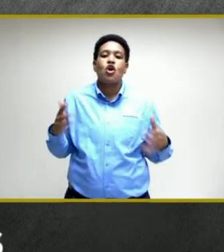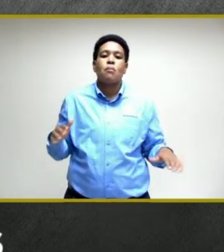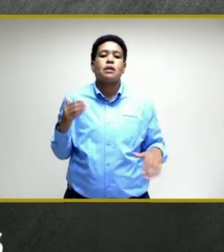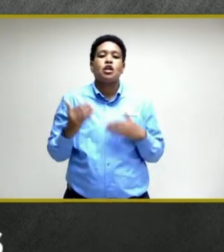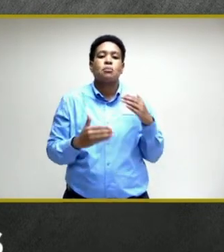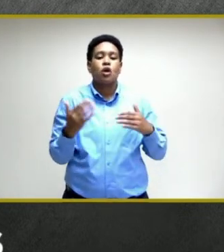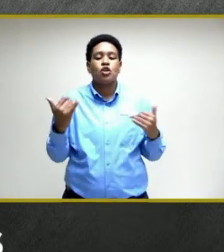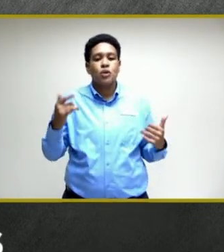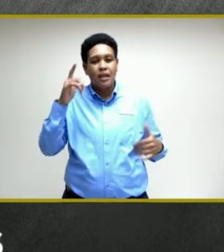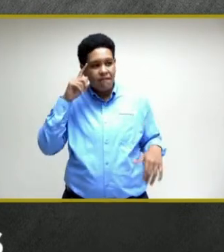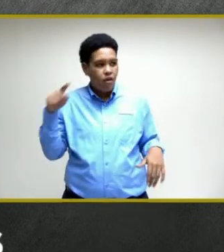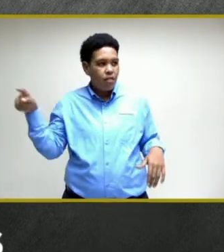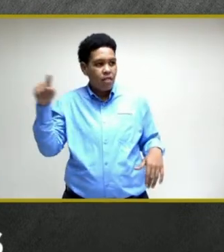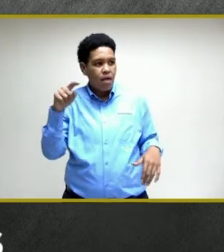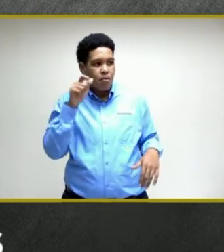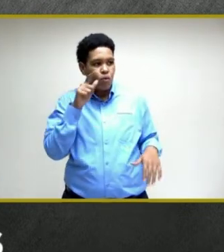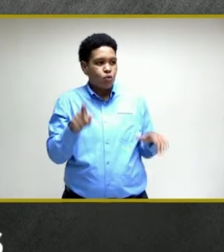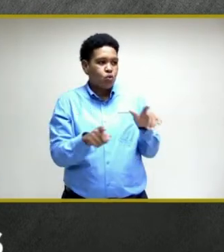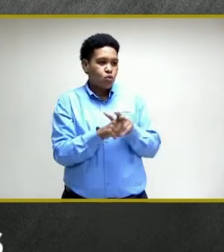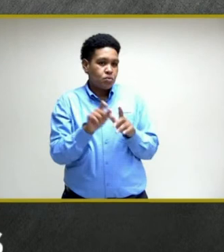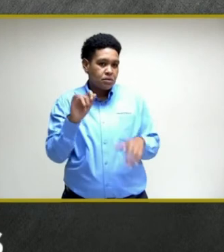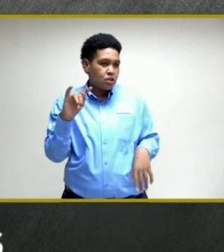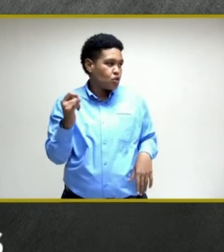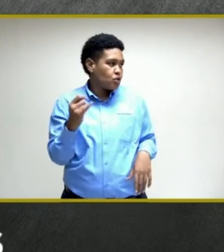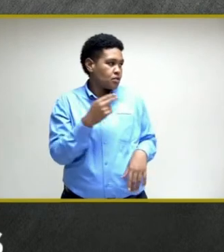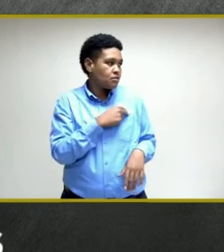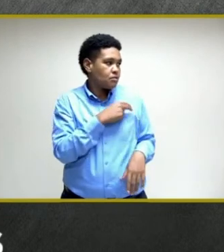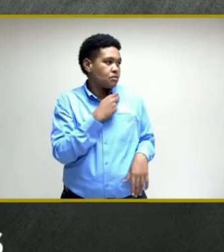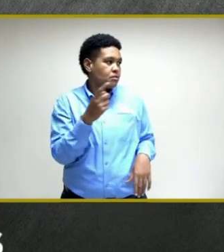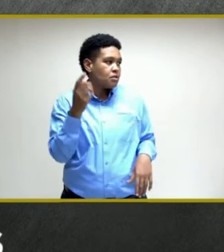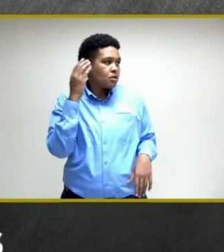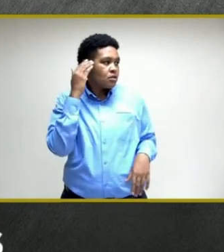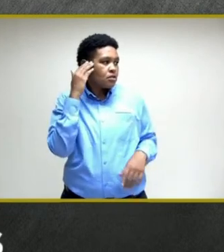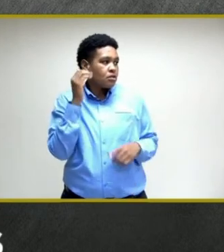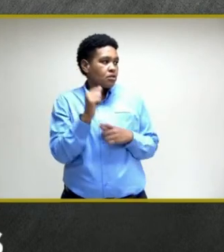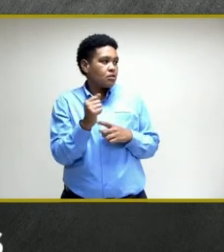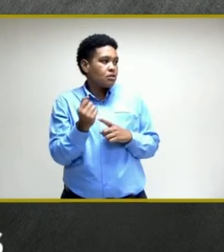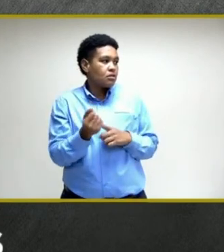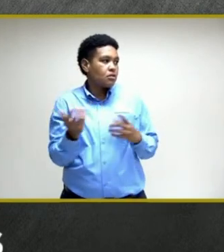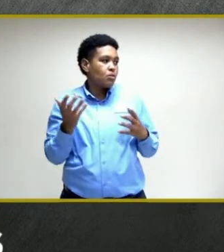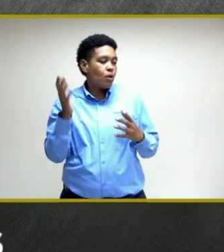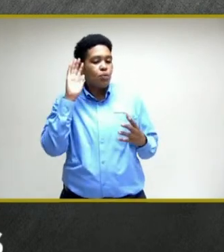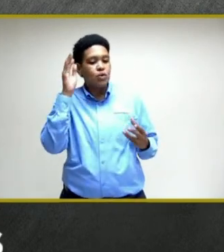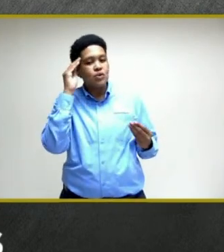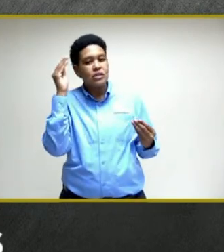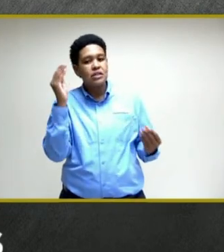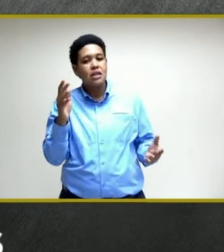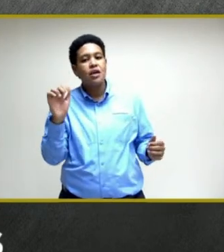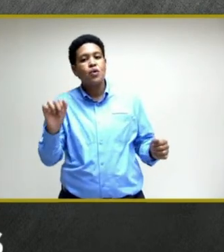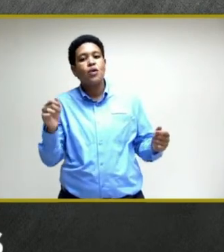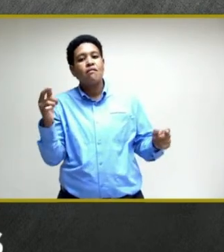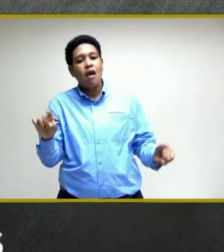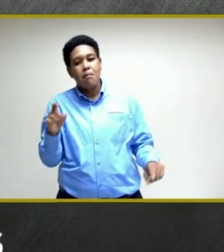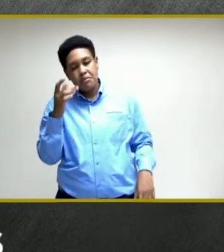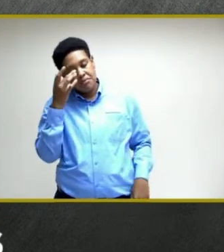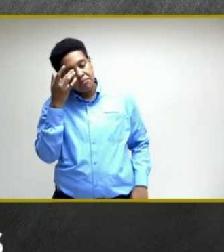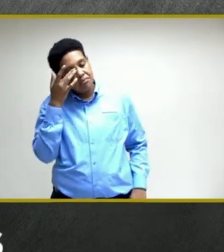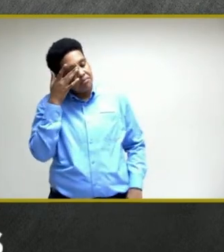today for them. Are you aware of the situation and what would you say could have occasioned what happened?